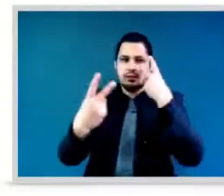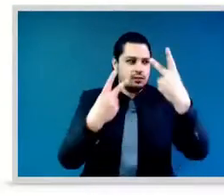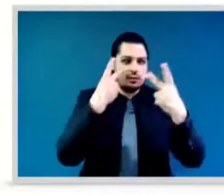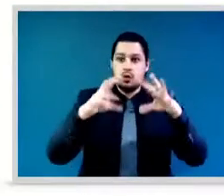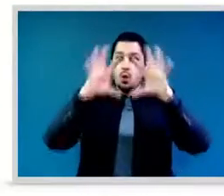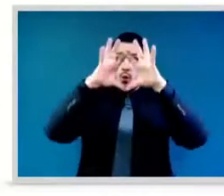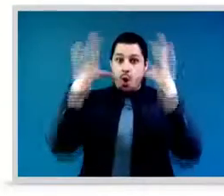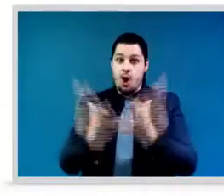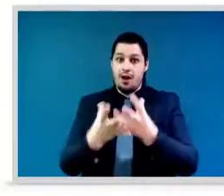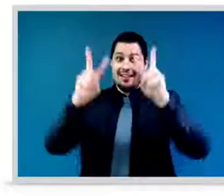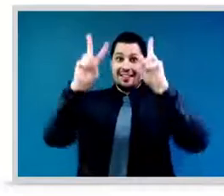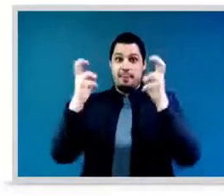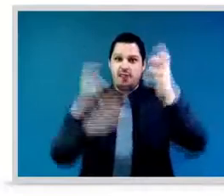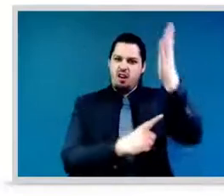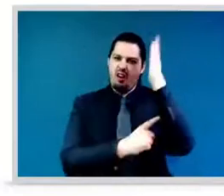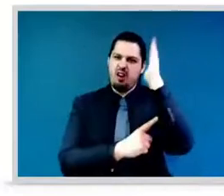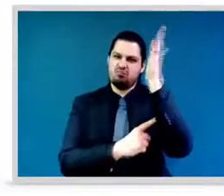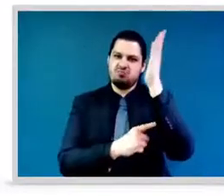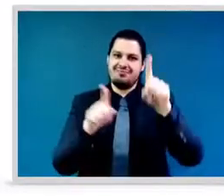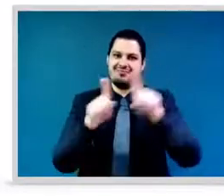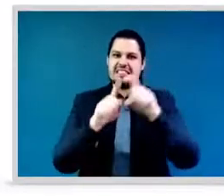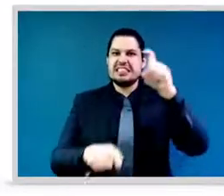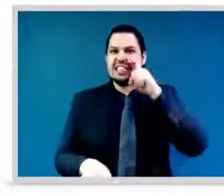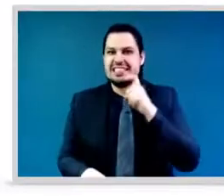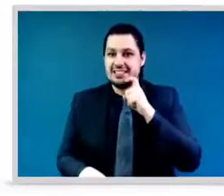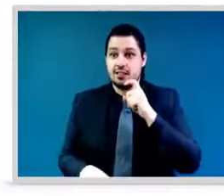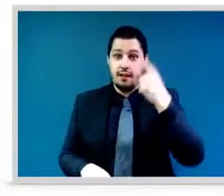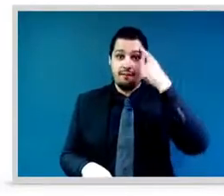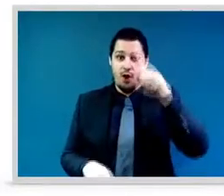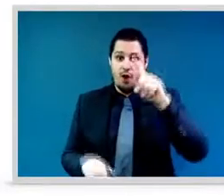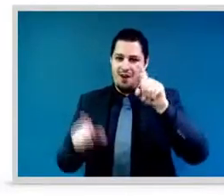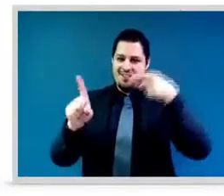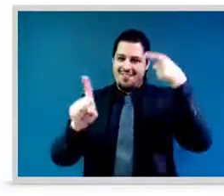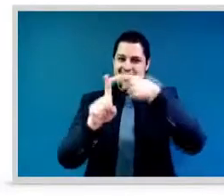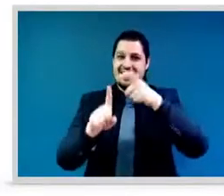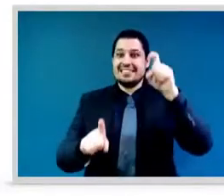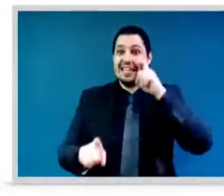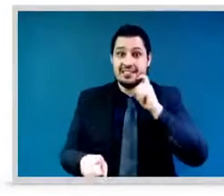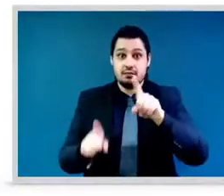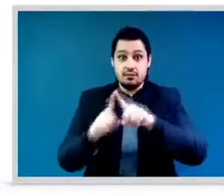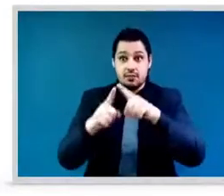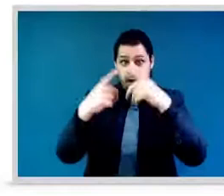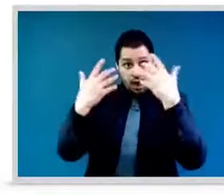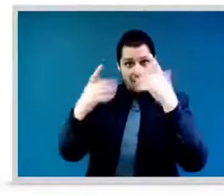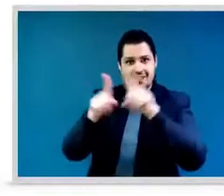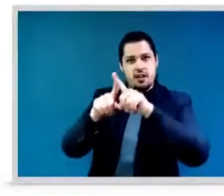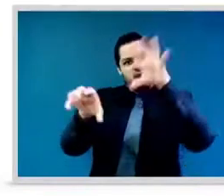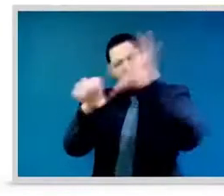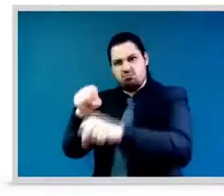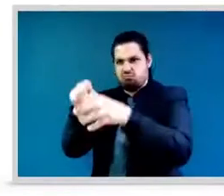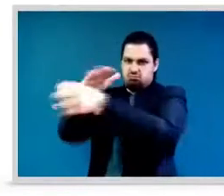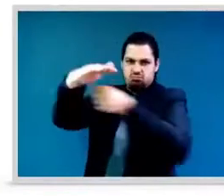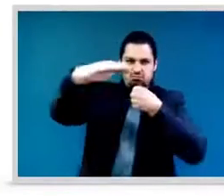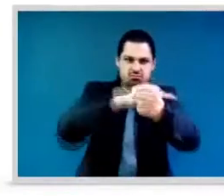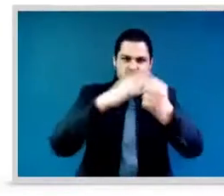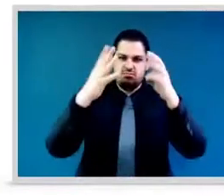Men, included, must step up because women's issues impacts them too. Now, I want to end